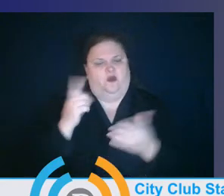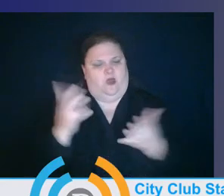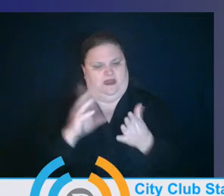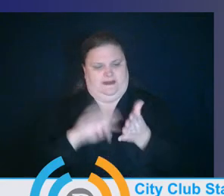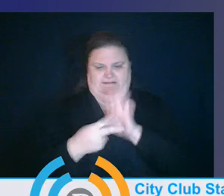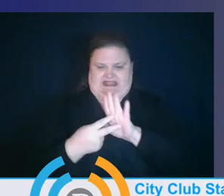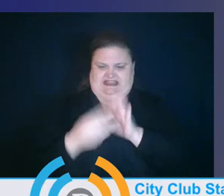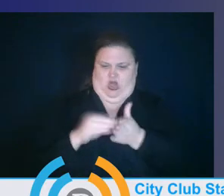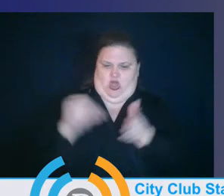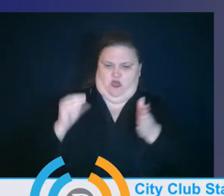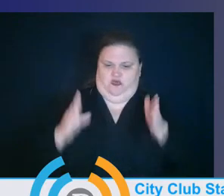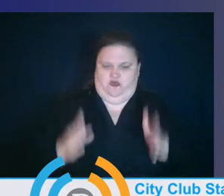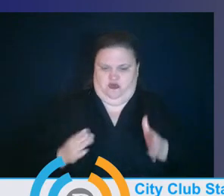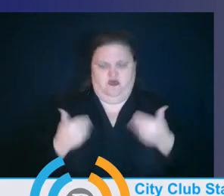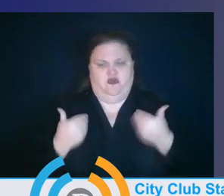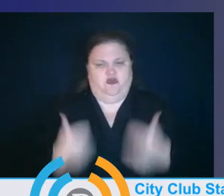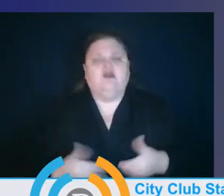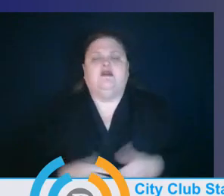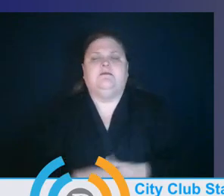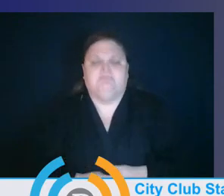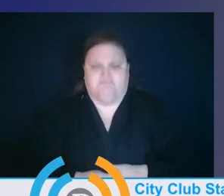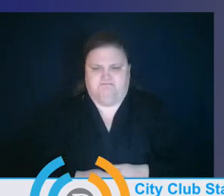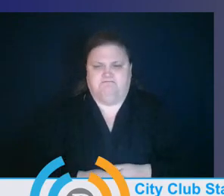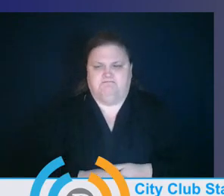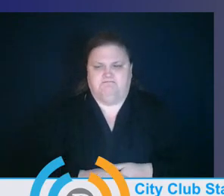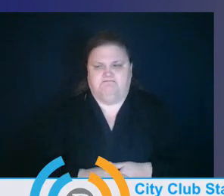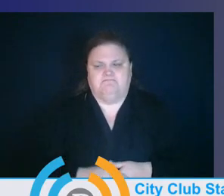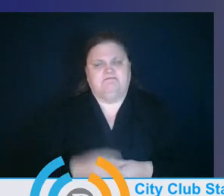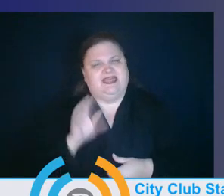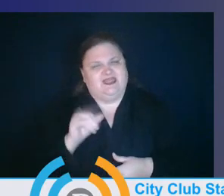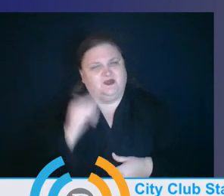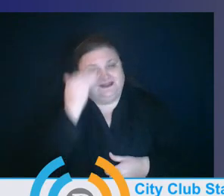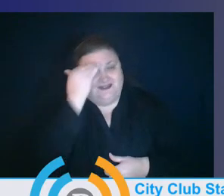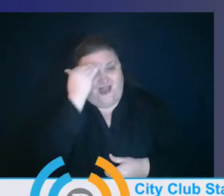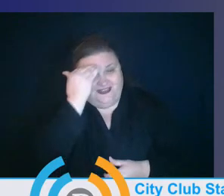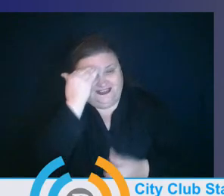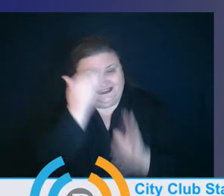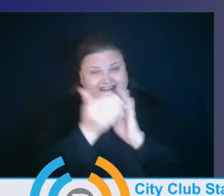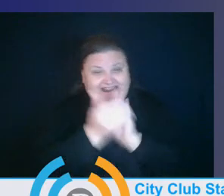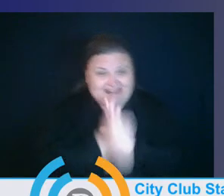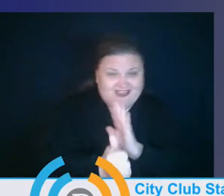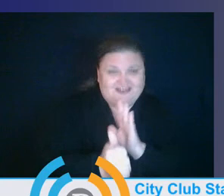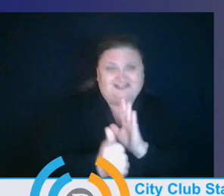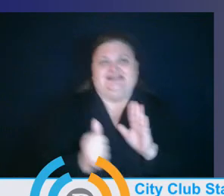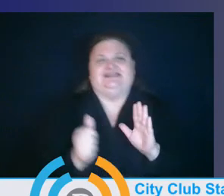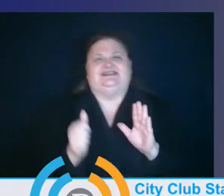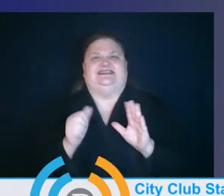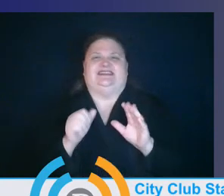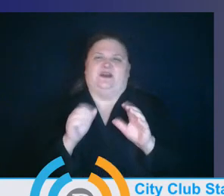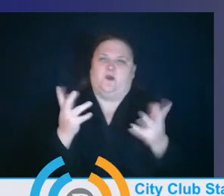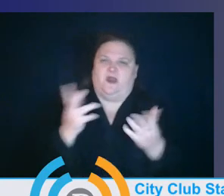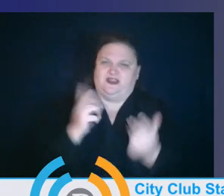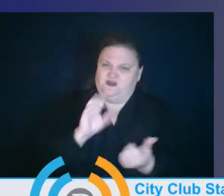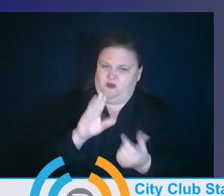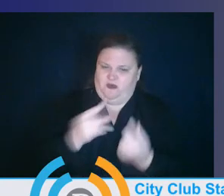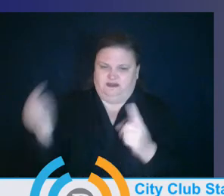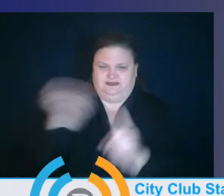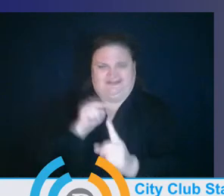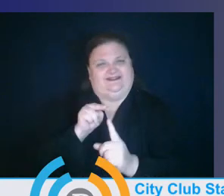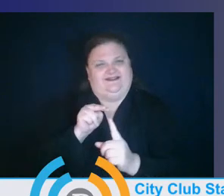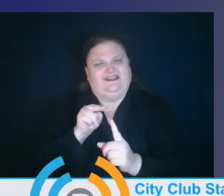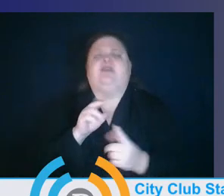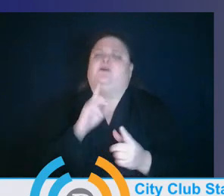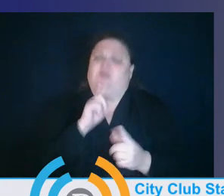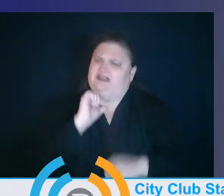that those, those knowledge, skills, competencies, dispositions are set in the foundation is set in the early childhood years,